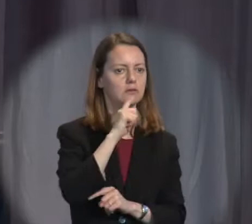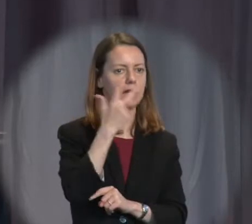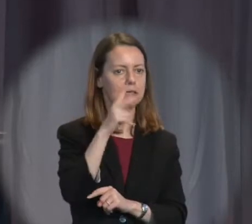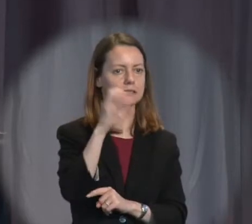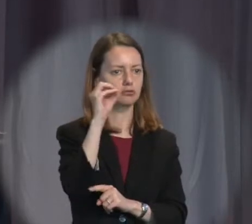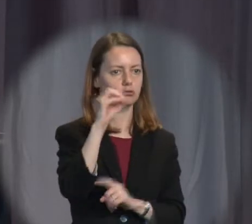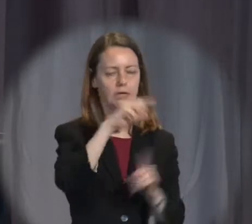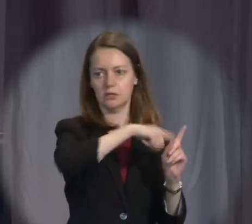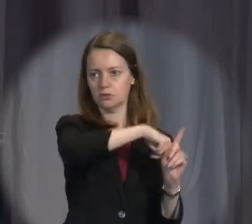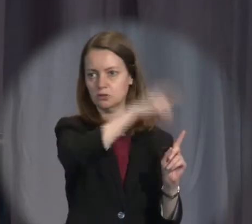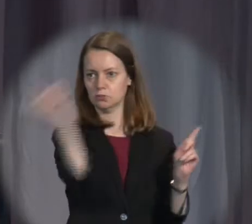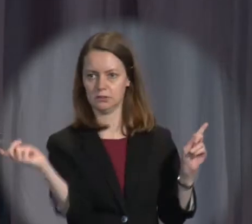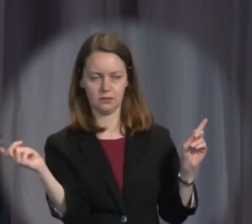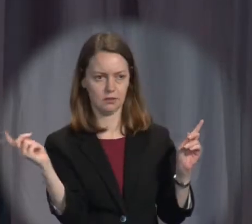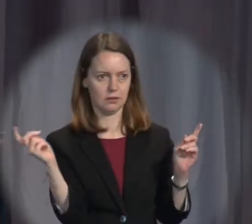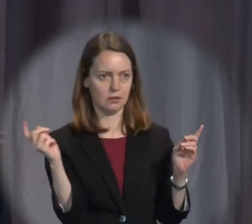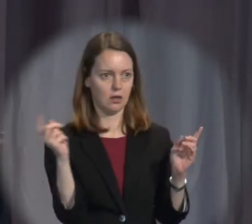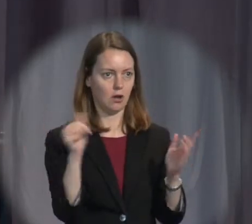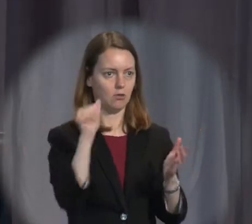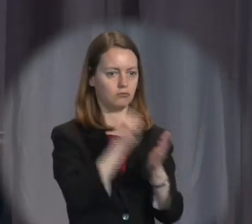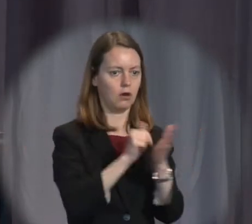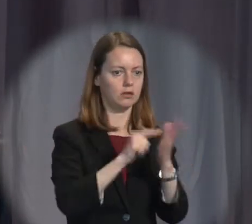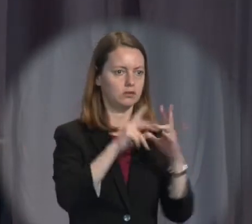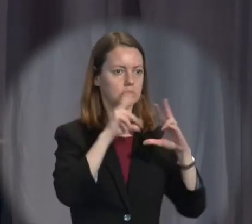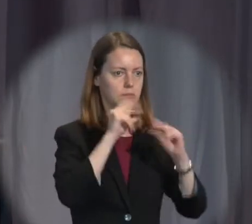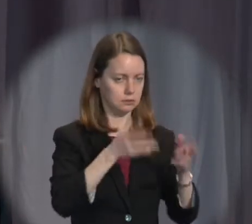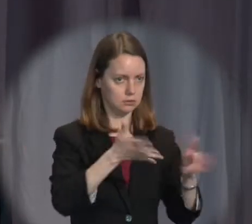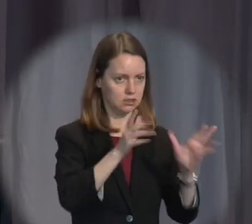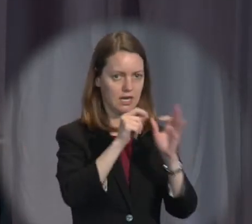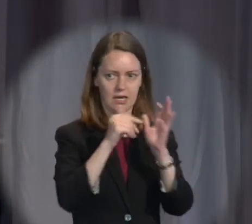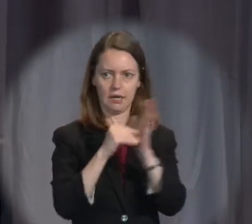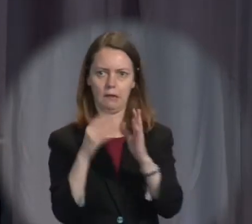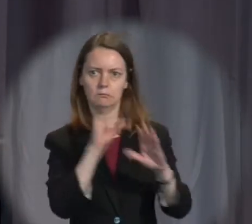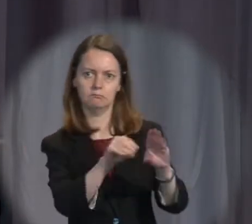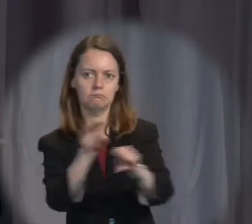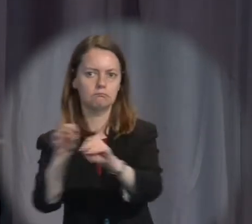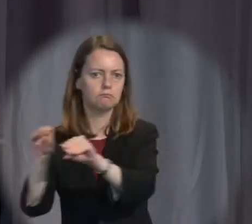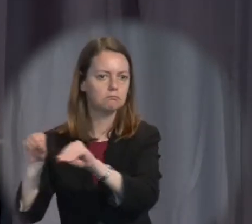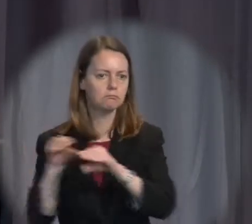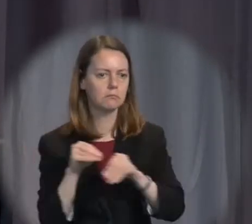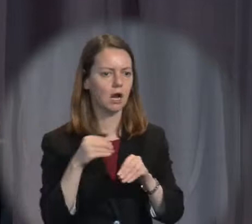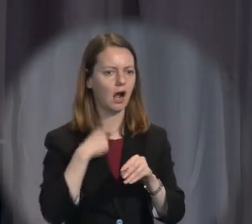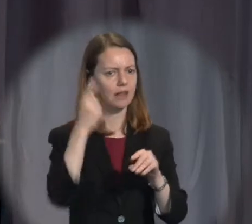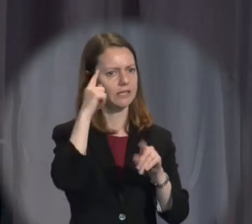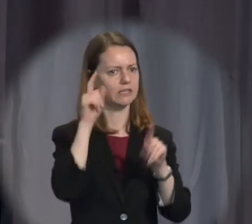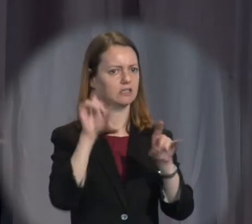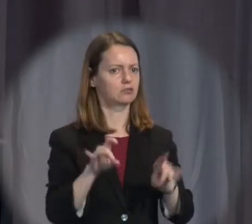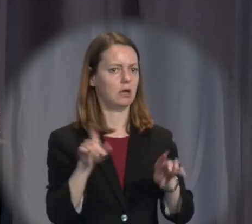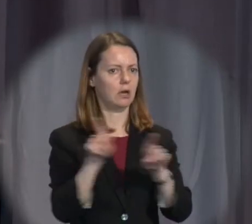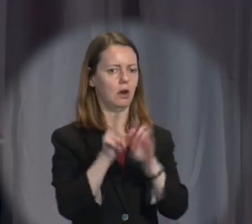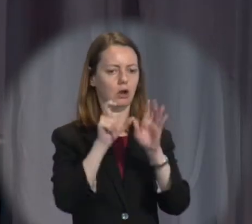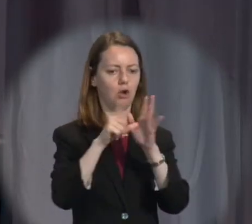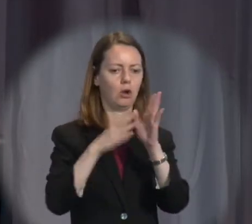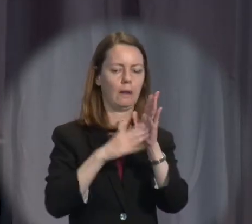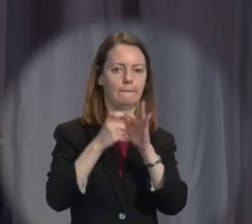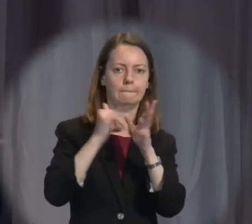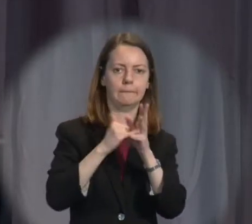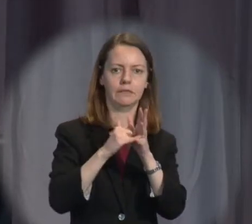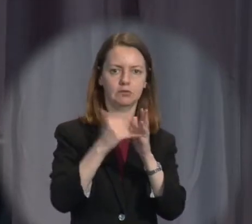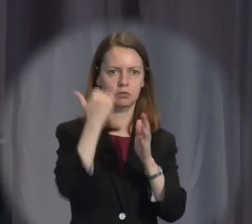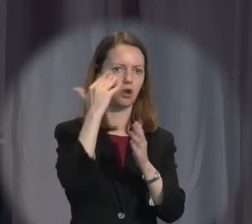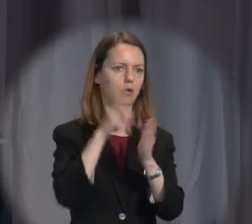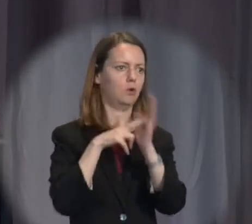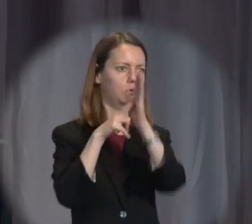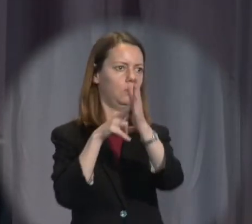to freedom of speech be justified? I suggest that Australia's become like a compass that's lost its due north. We